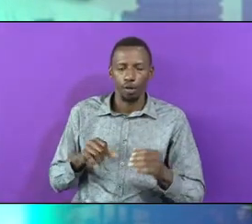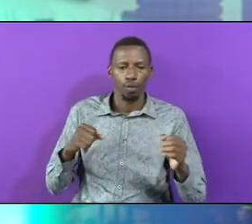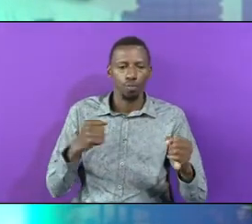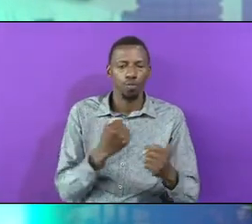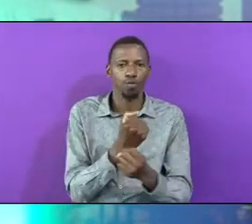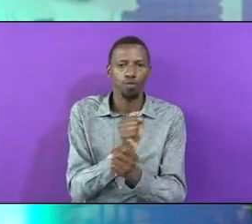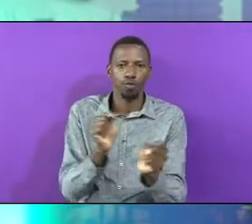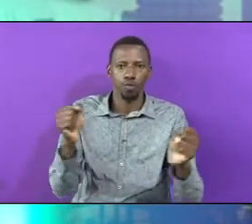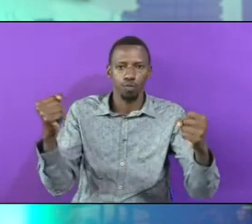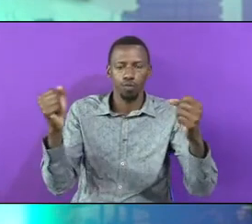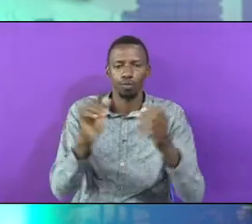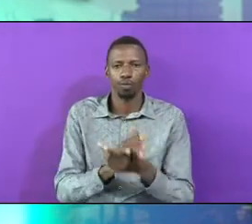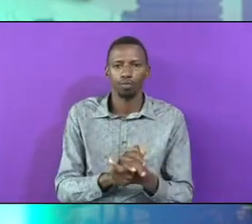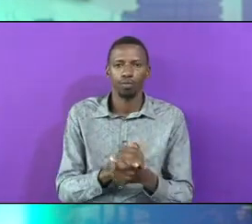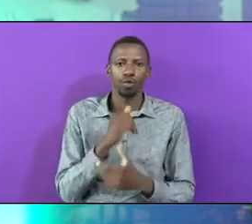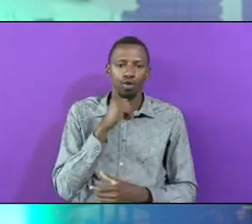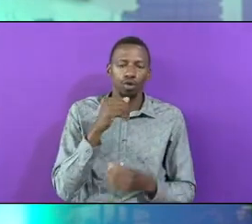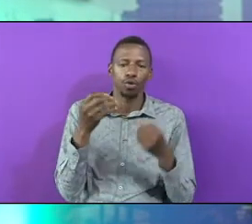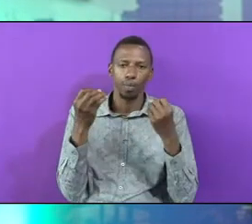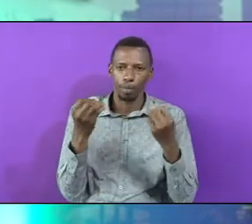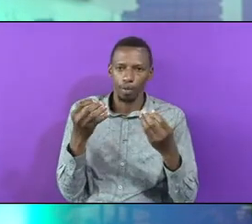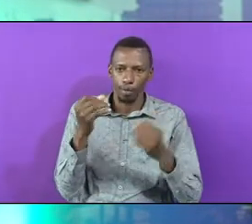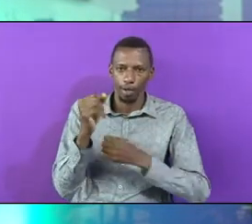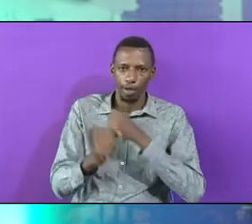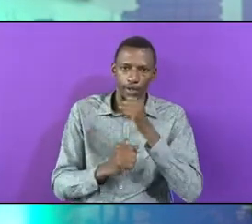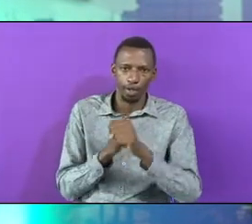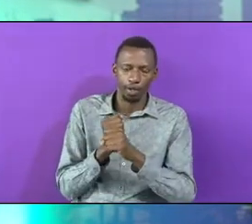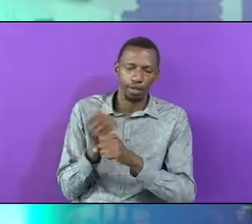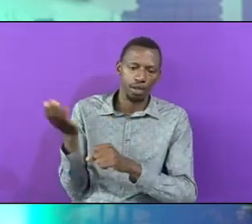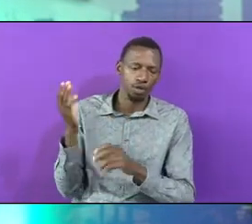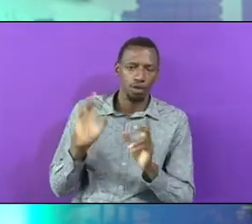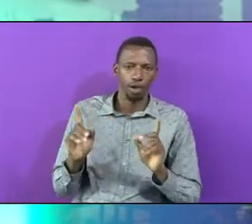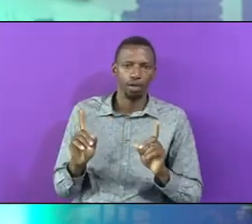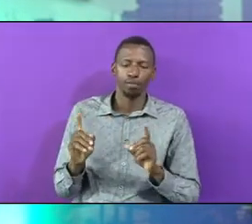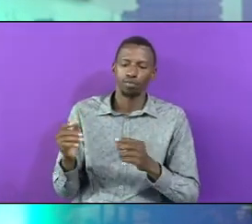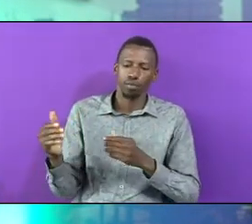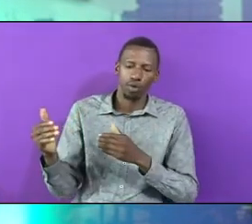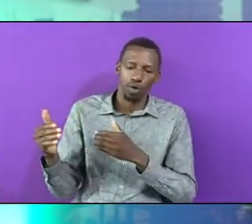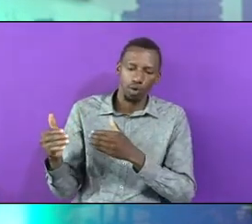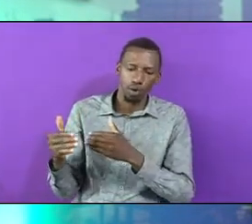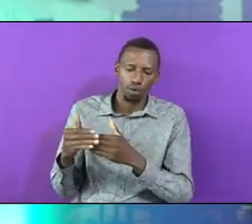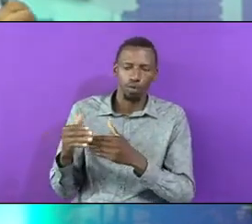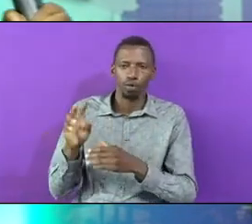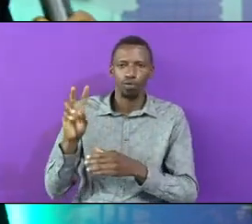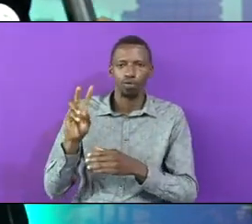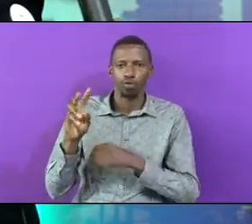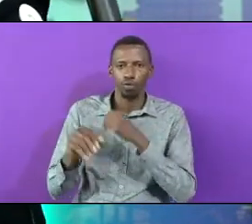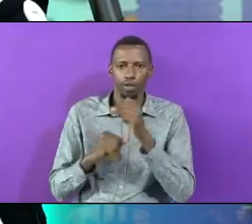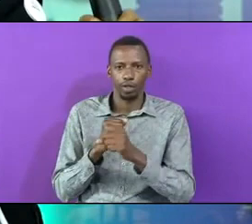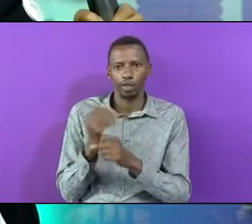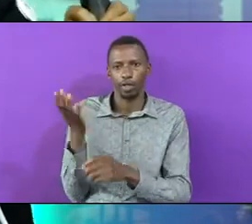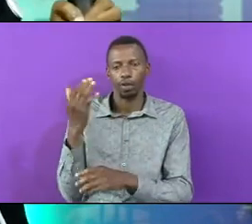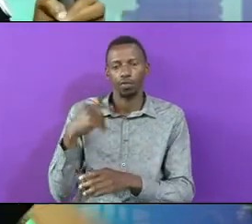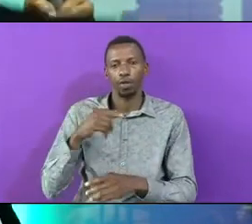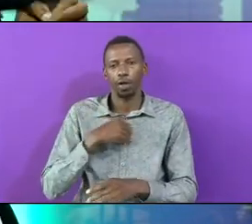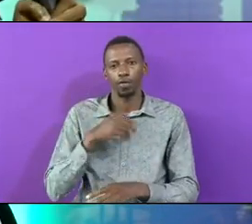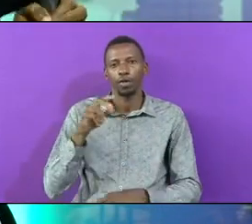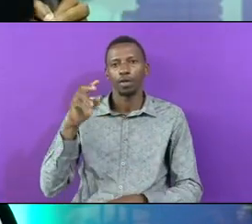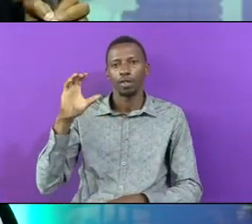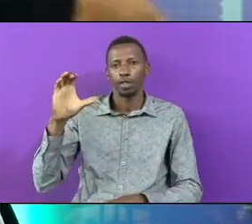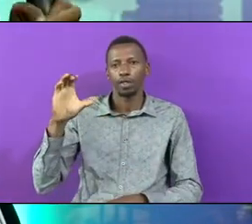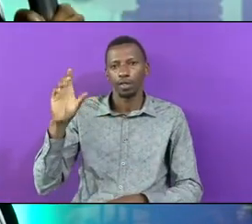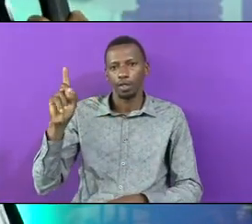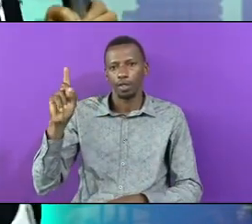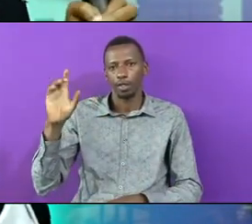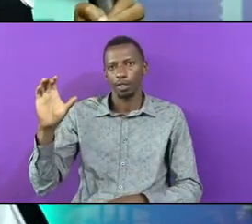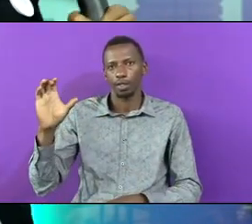Not many Years ago Almost two Years ago We had CKC as a Conference Now it has Been